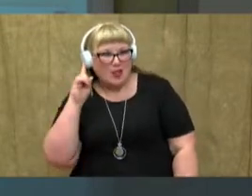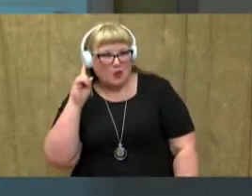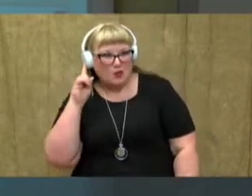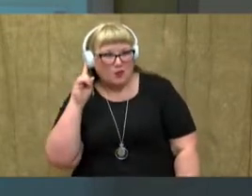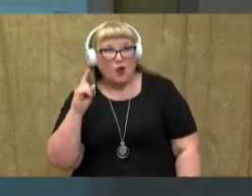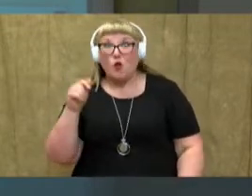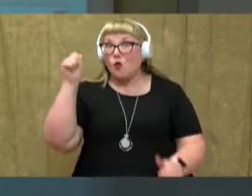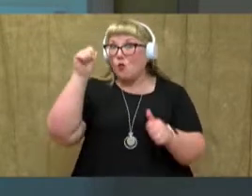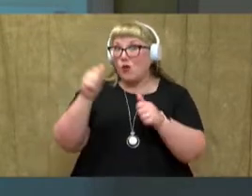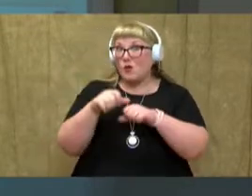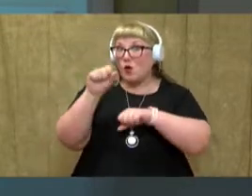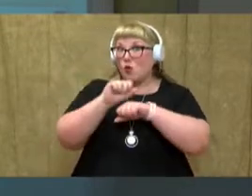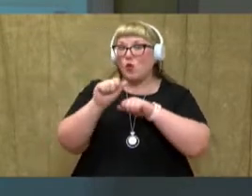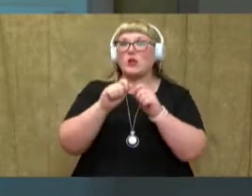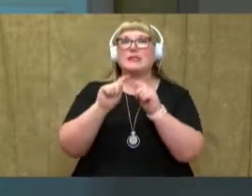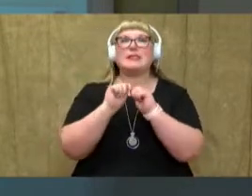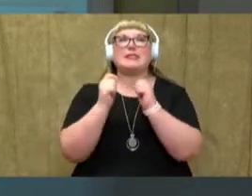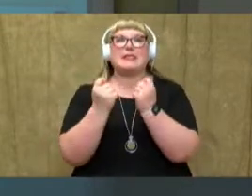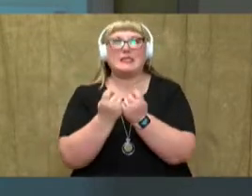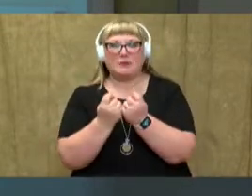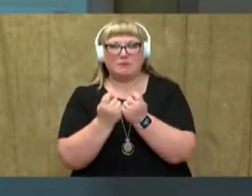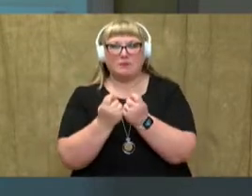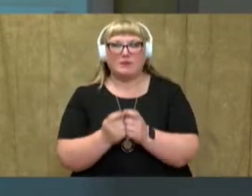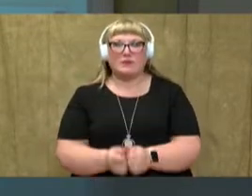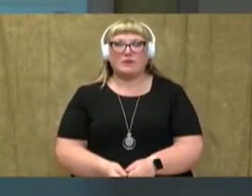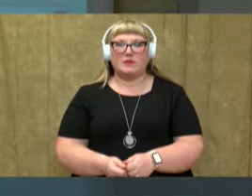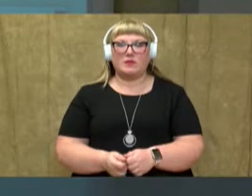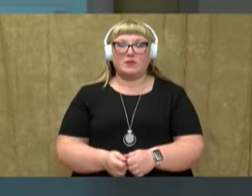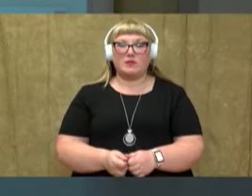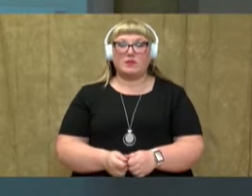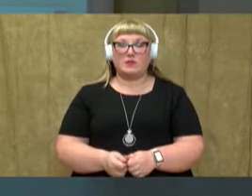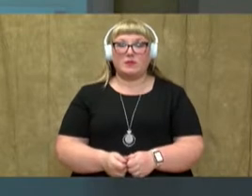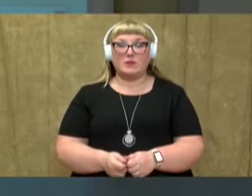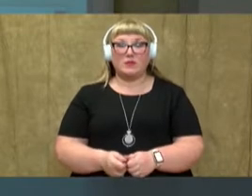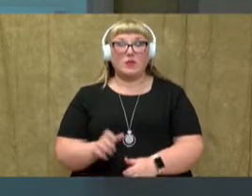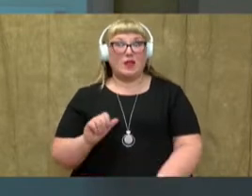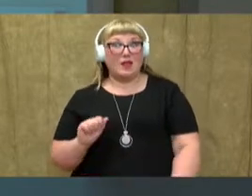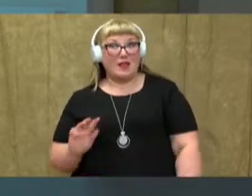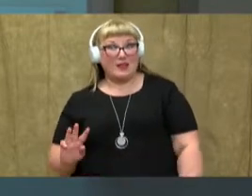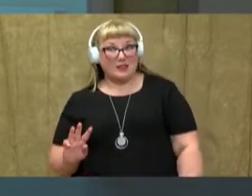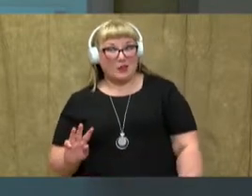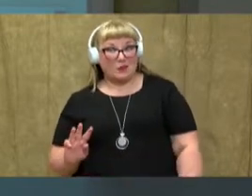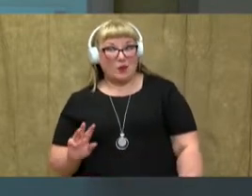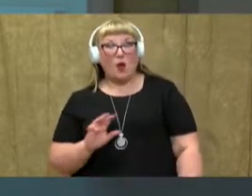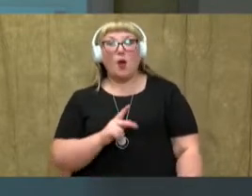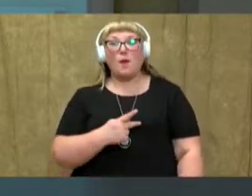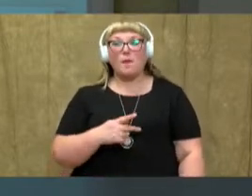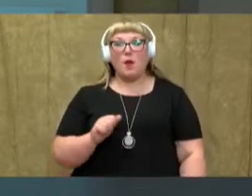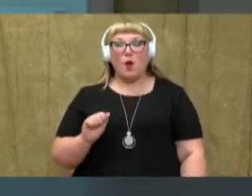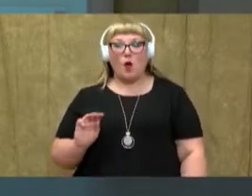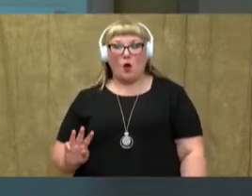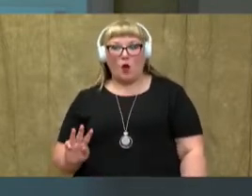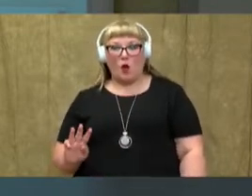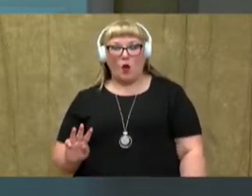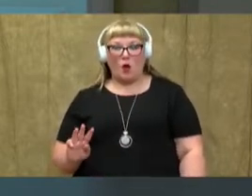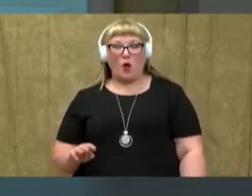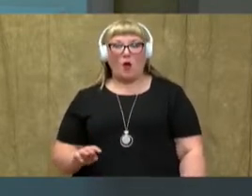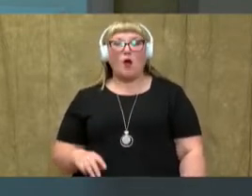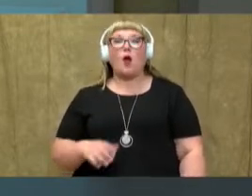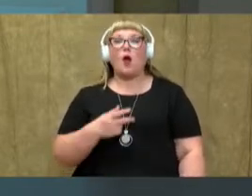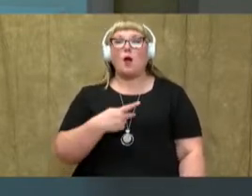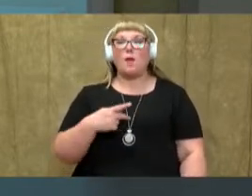Remember, they're working as a team. Watch me. I see aww, it says aww, p